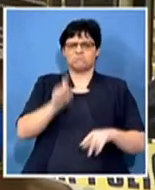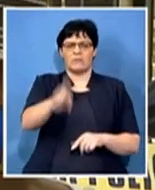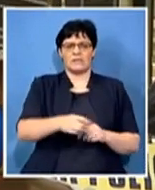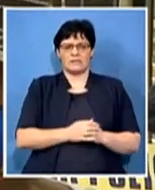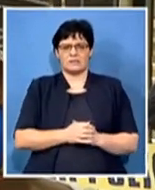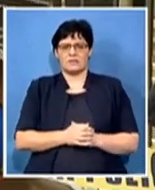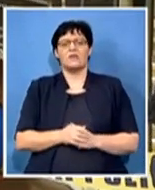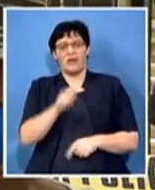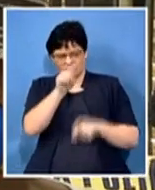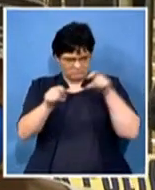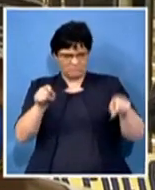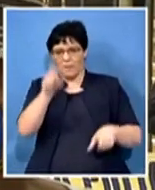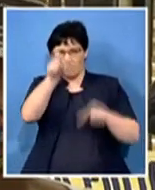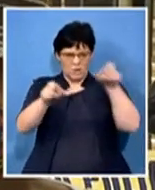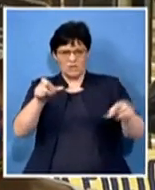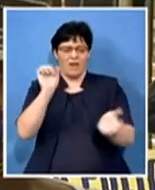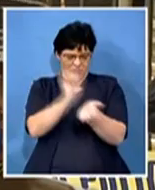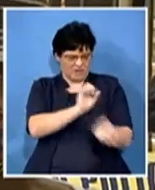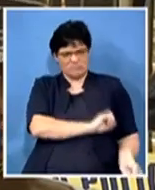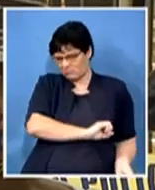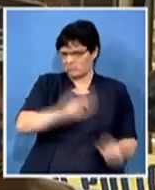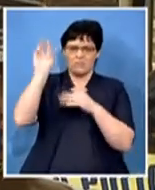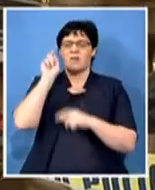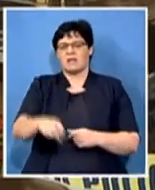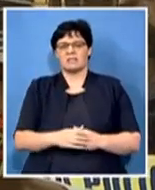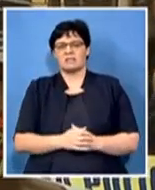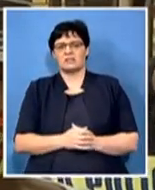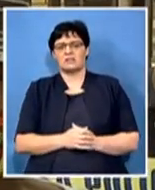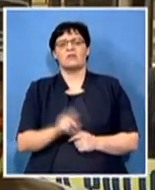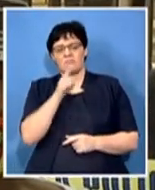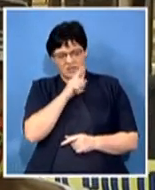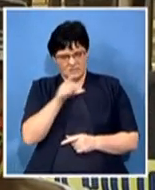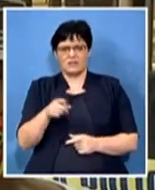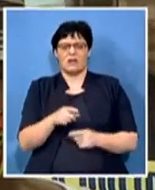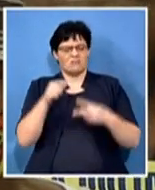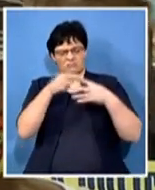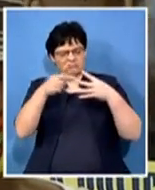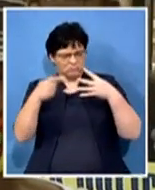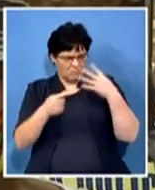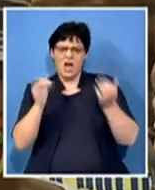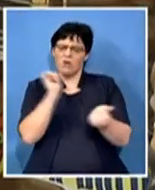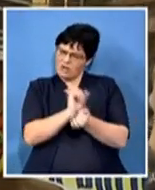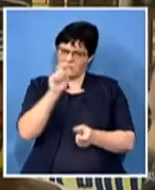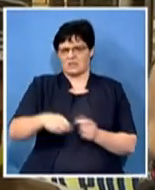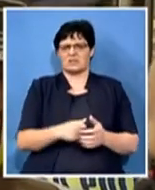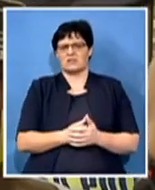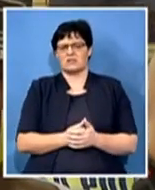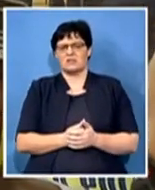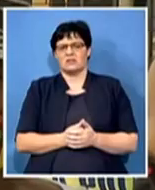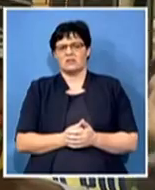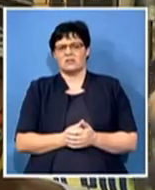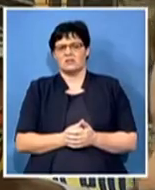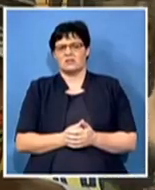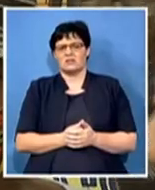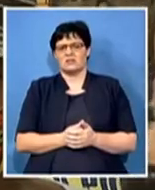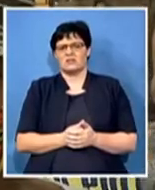We say, oh, Lee must be arrested, Makashila must be arrested, and Musebis Mzwan must be arrested. Now is the time for them